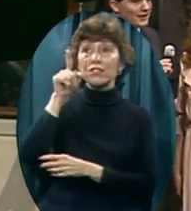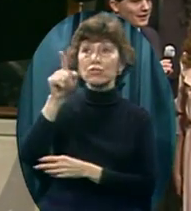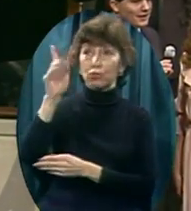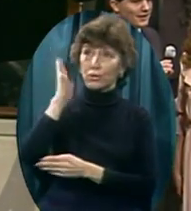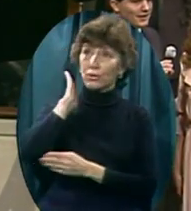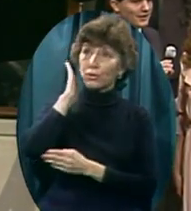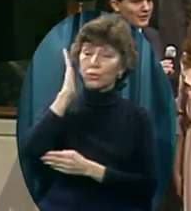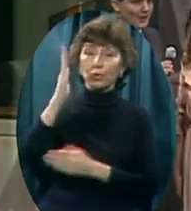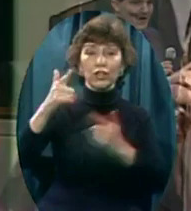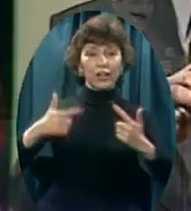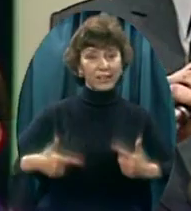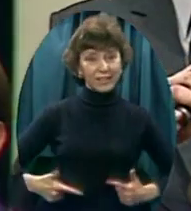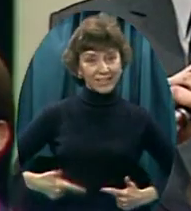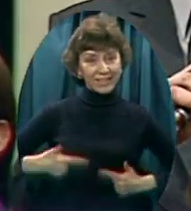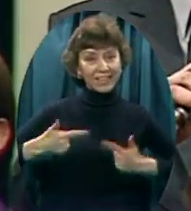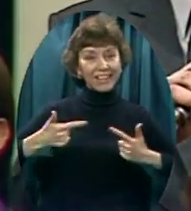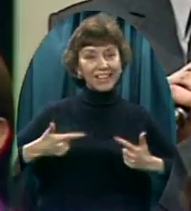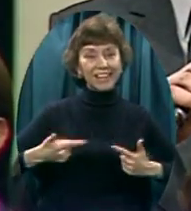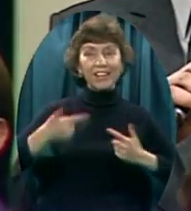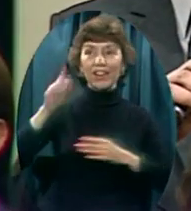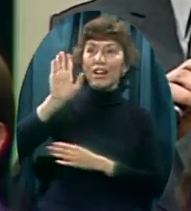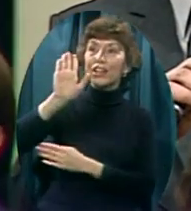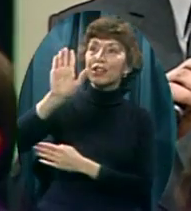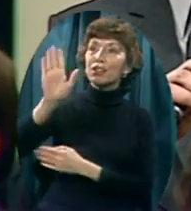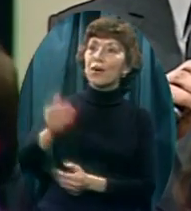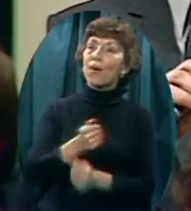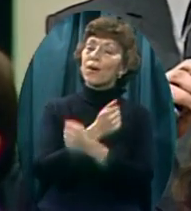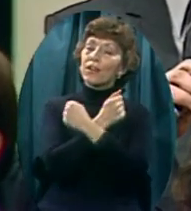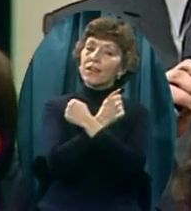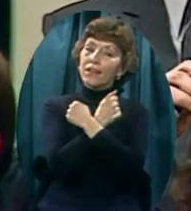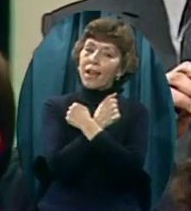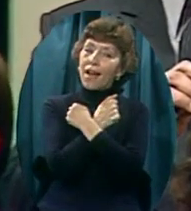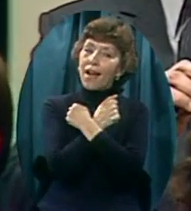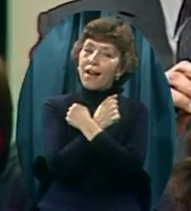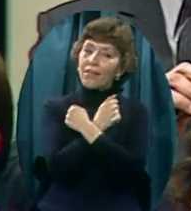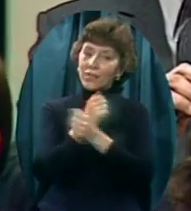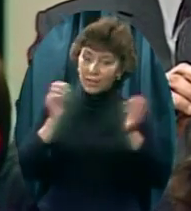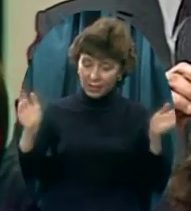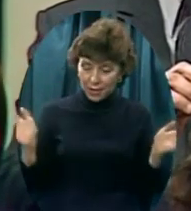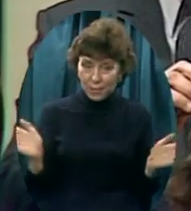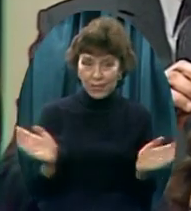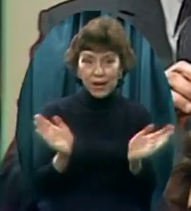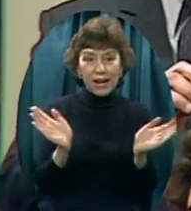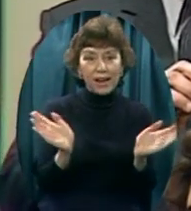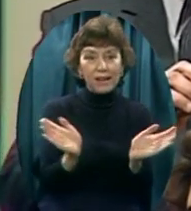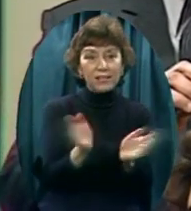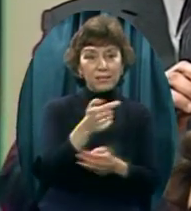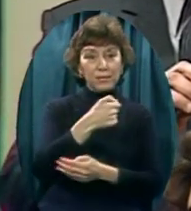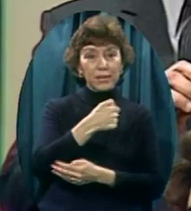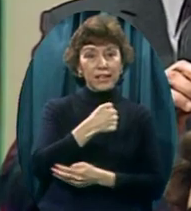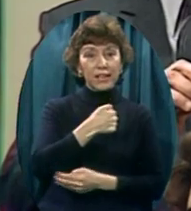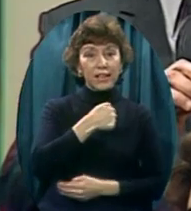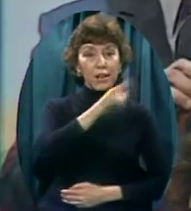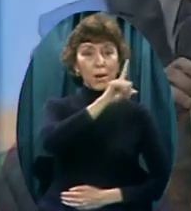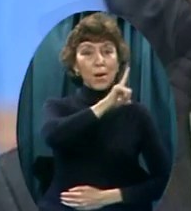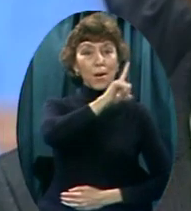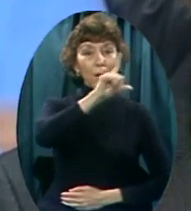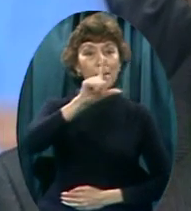live. Your love compels me, Lord,